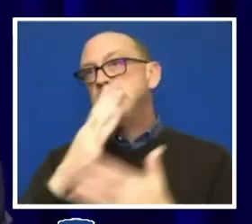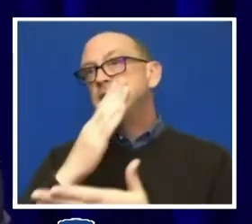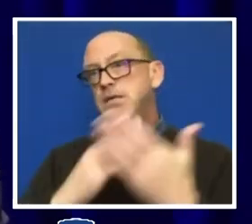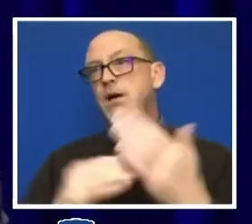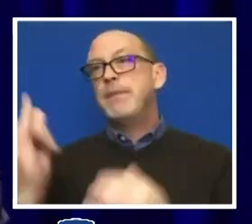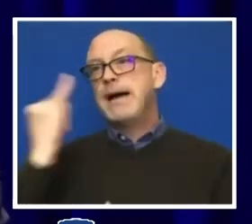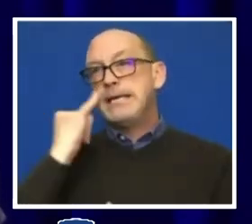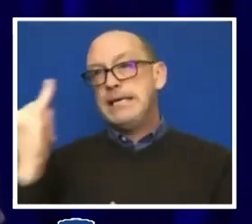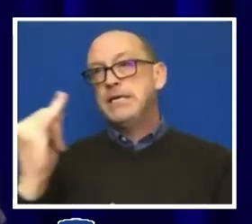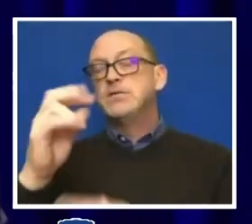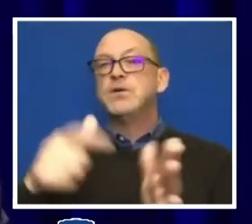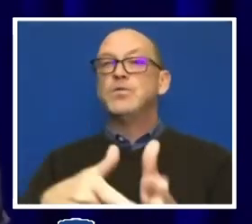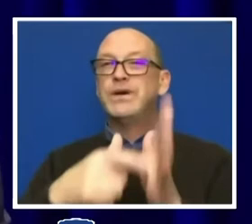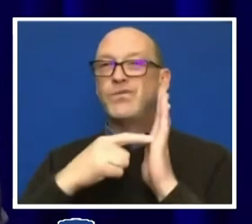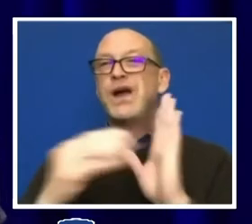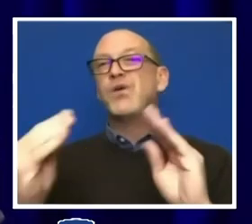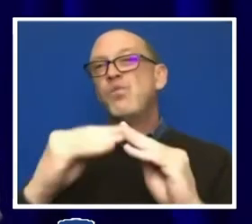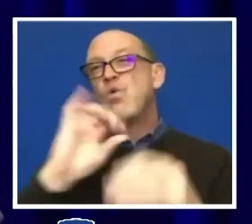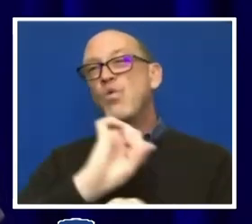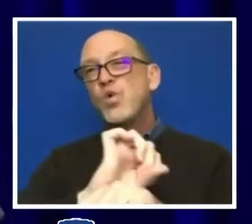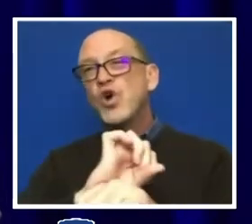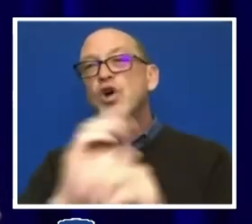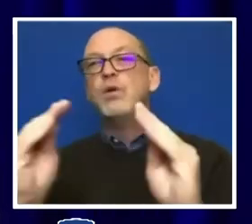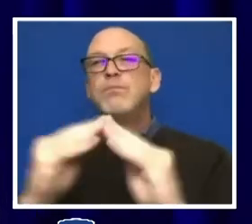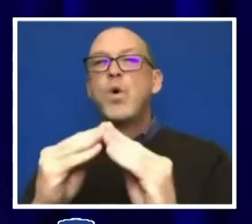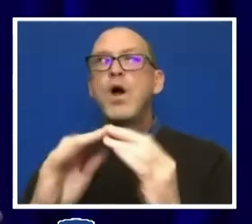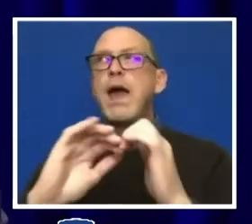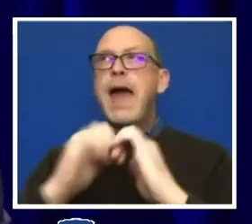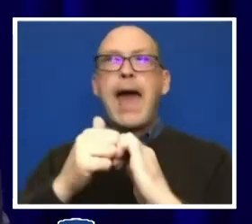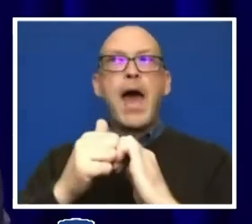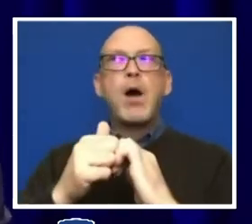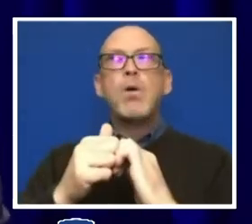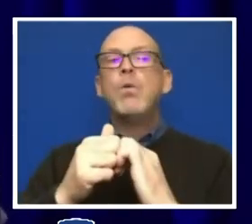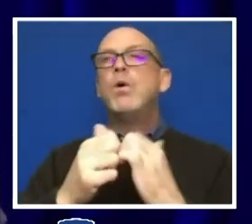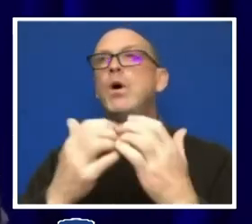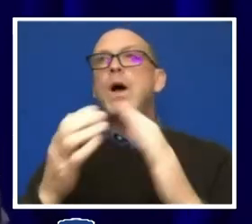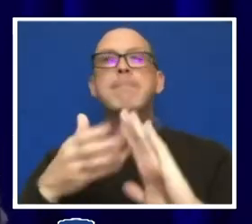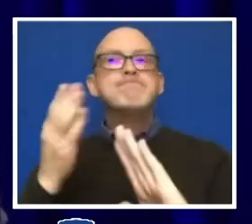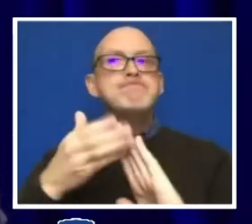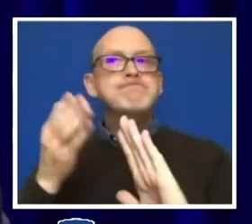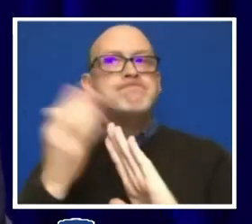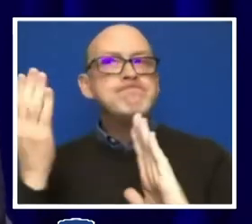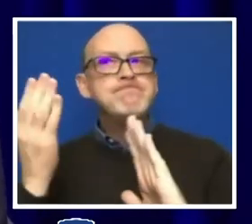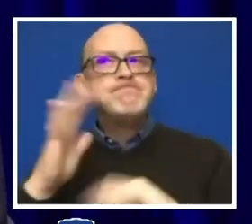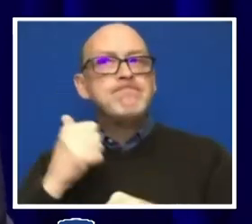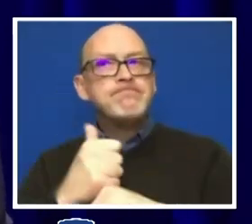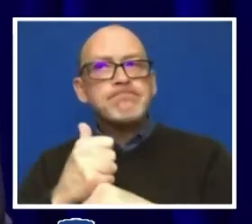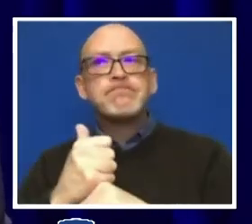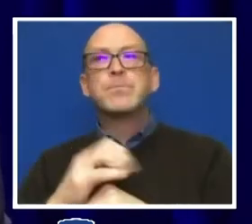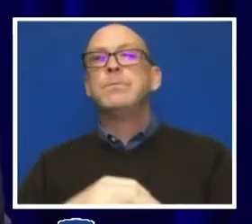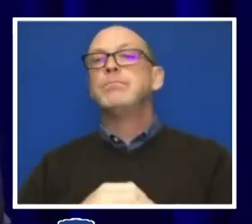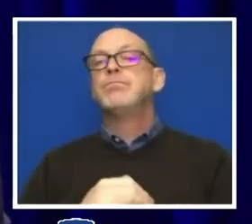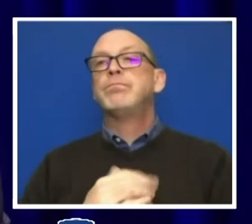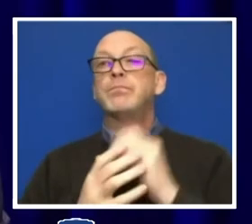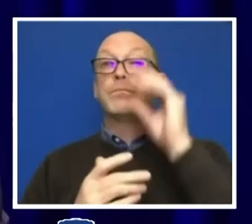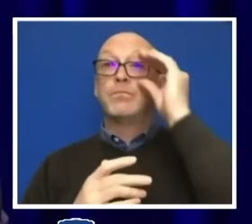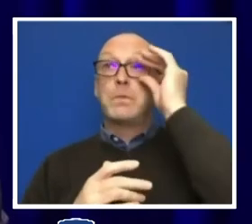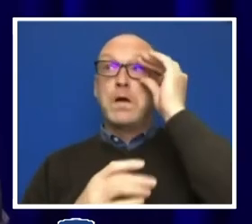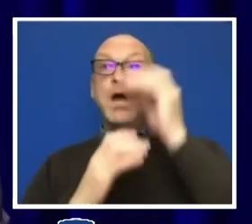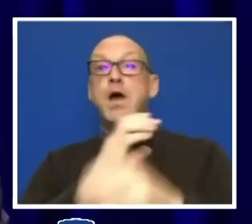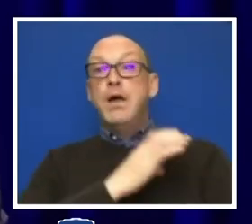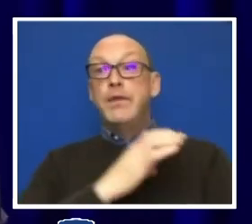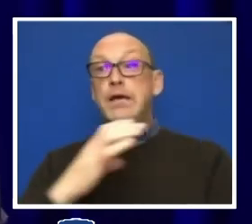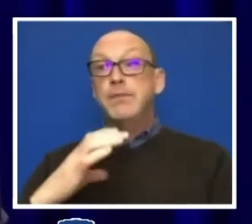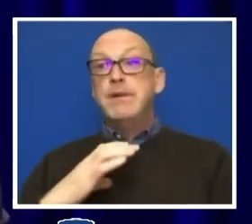require more work, more sense of how they might be operationalized. And so the commission is setting